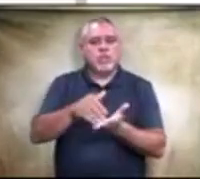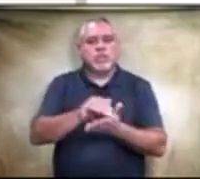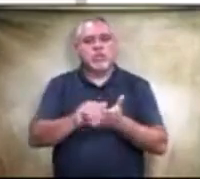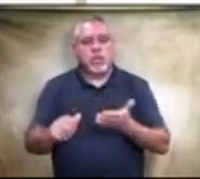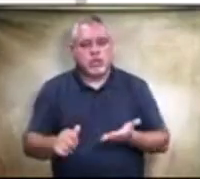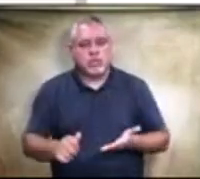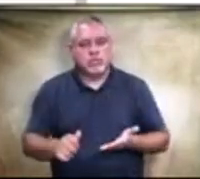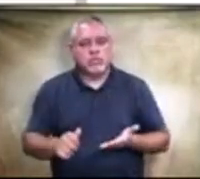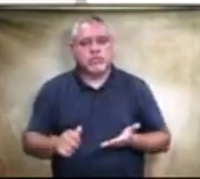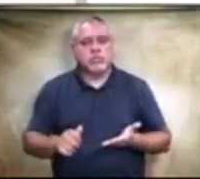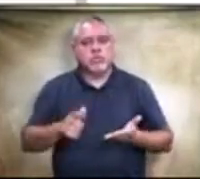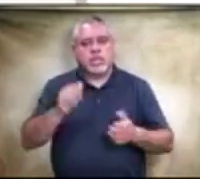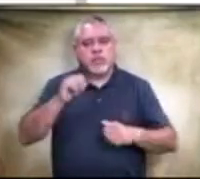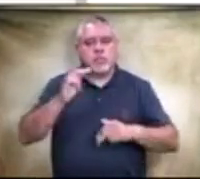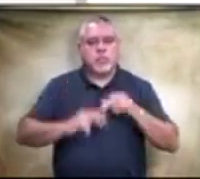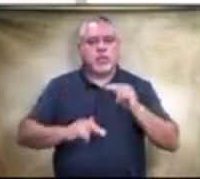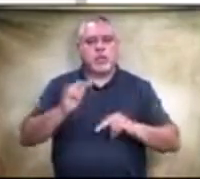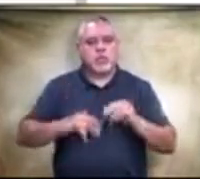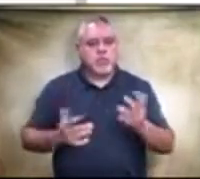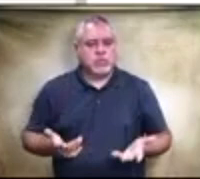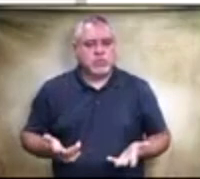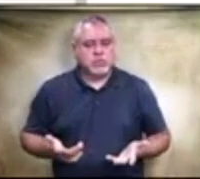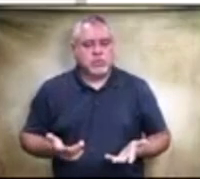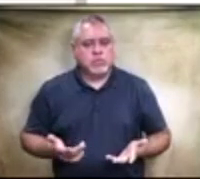to build this facility? Okay.